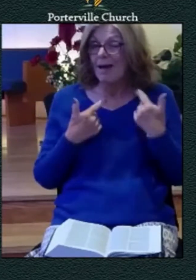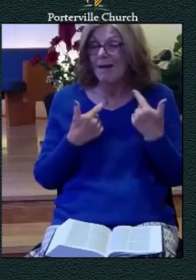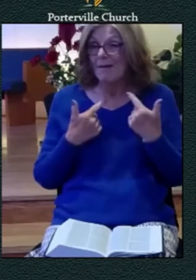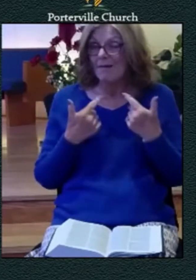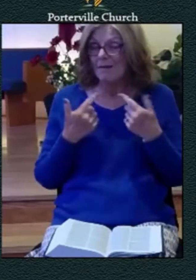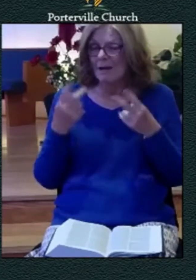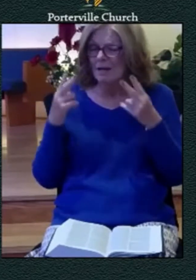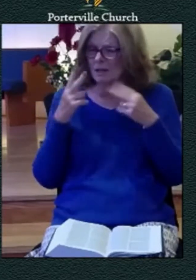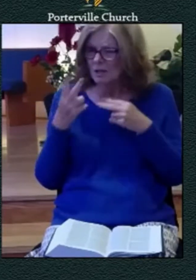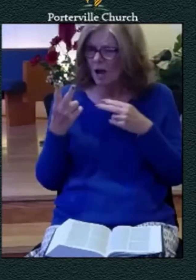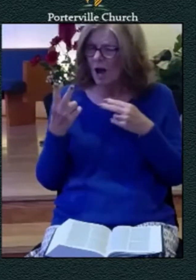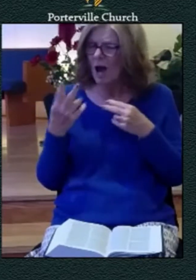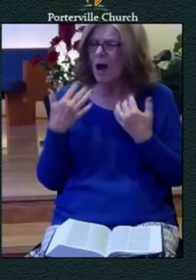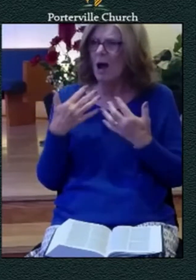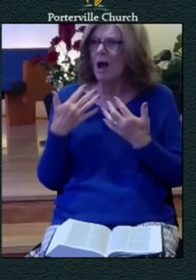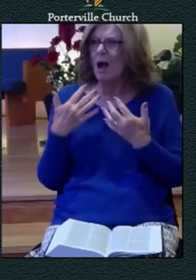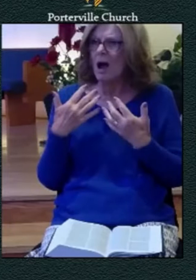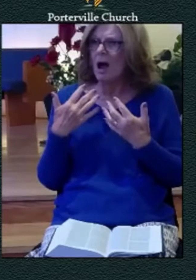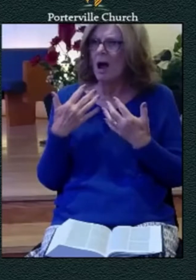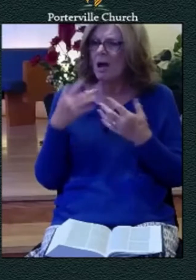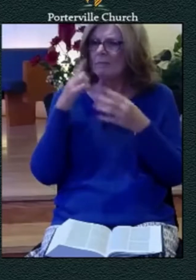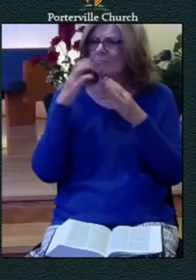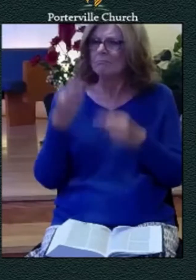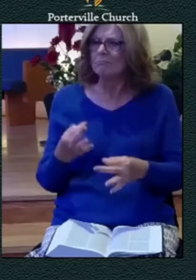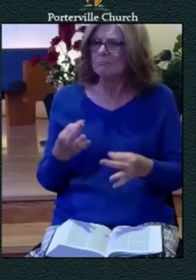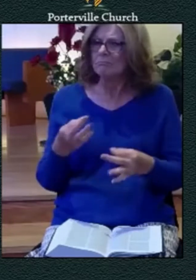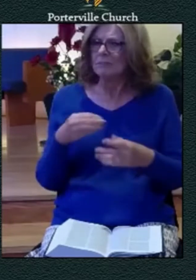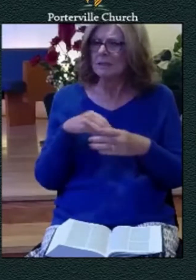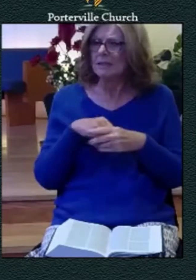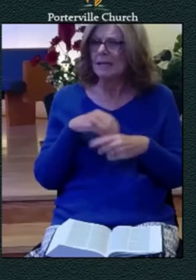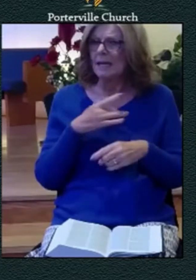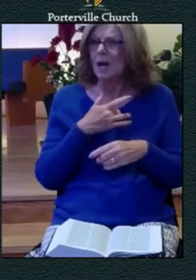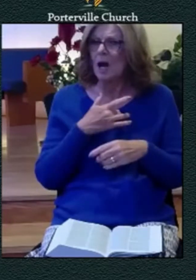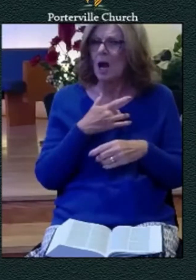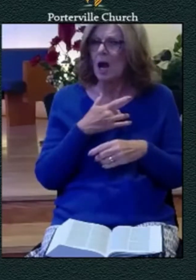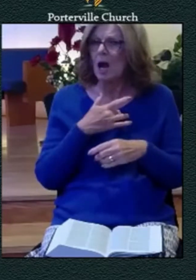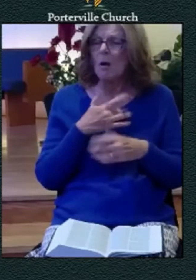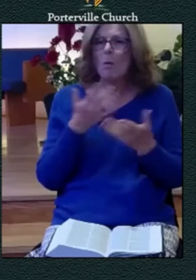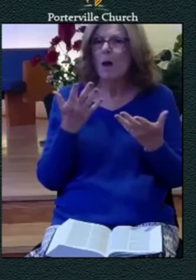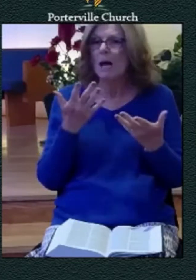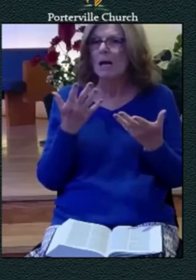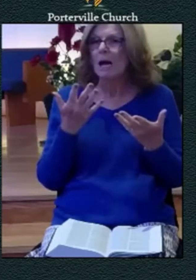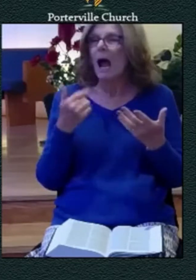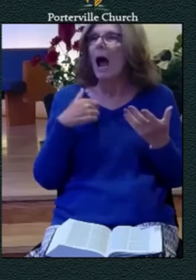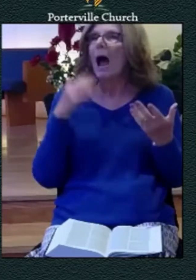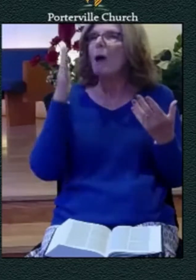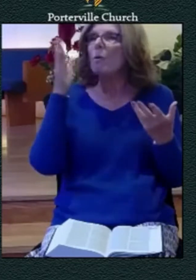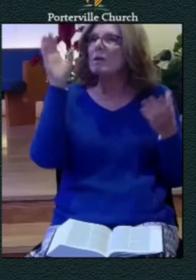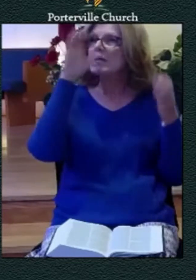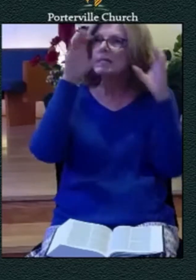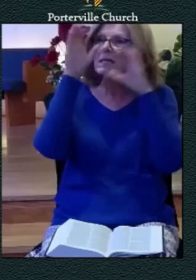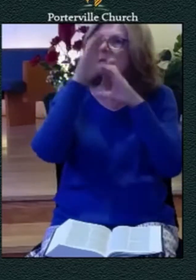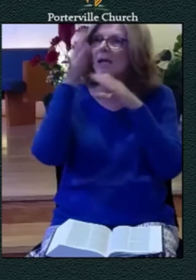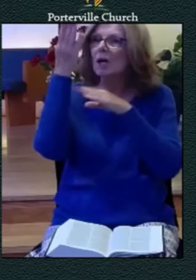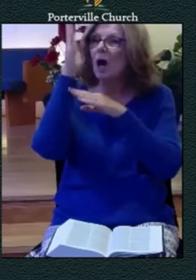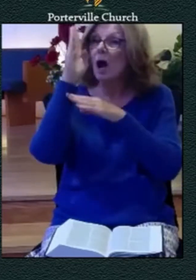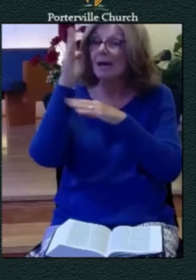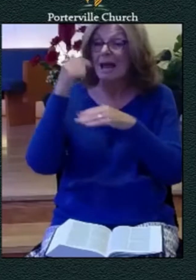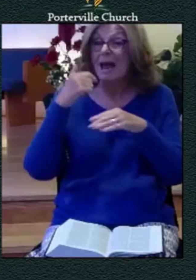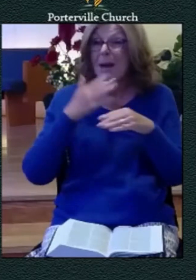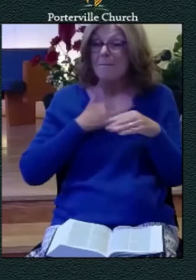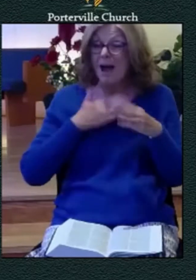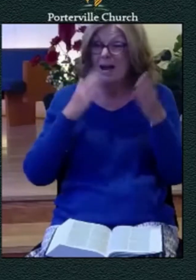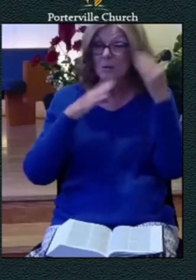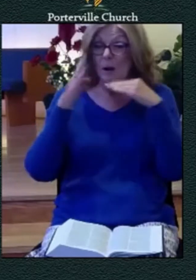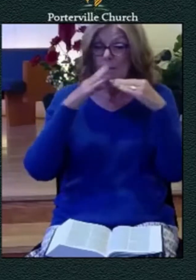in his heart you remember what that was i will seek god i will take this trouble to god i